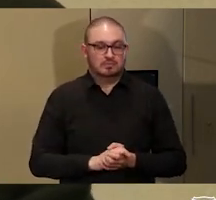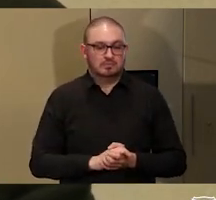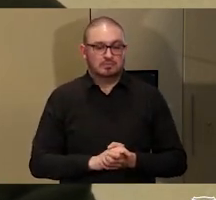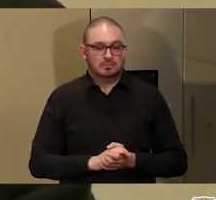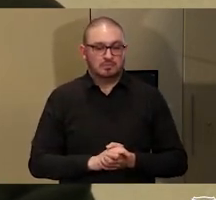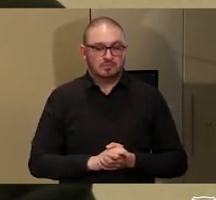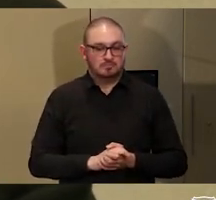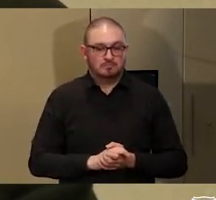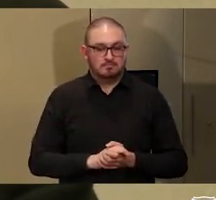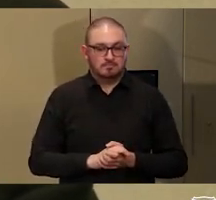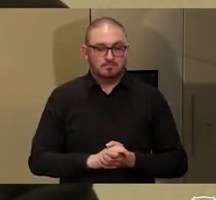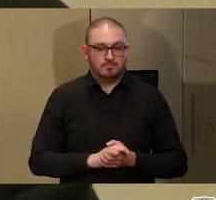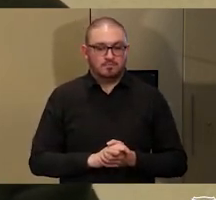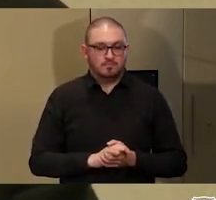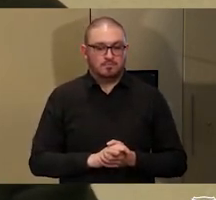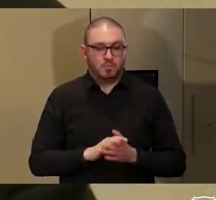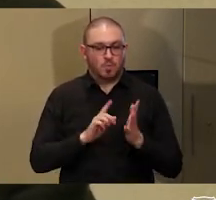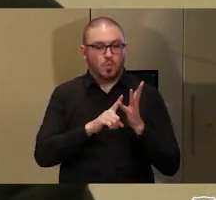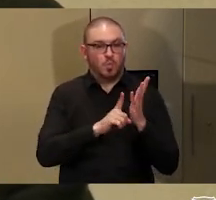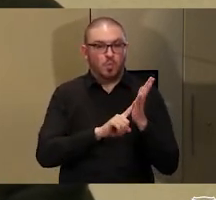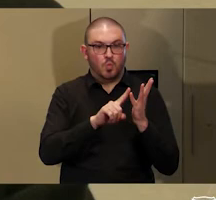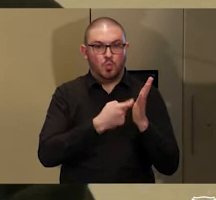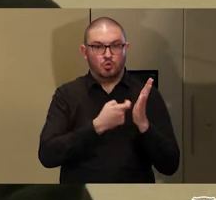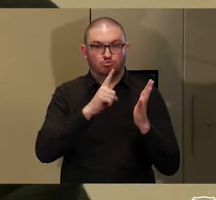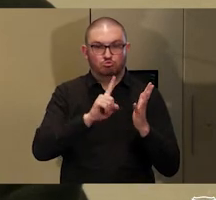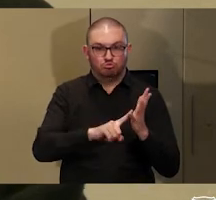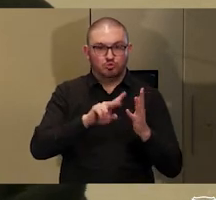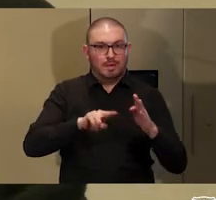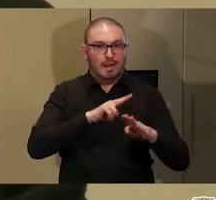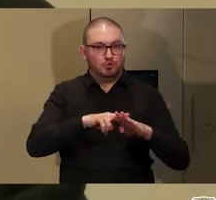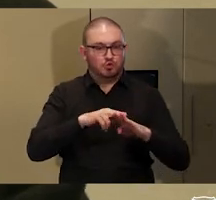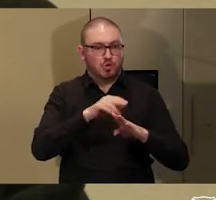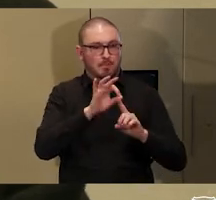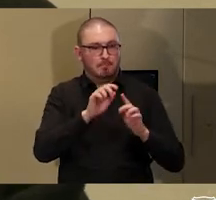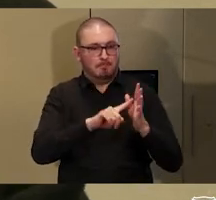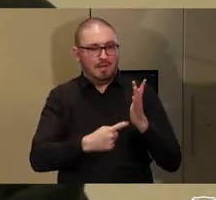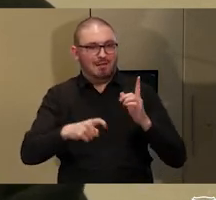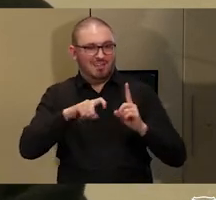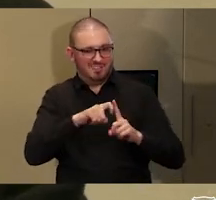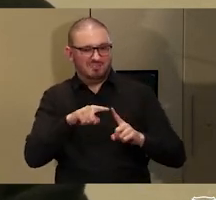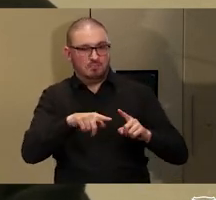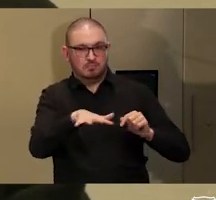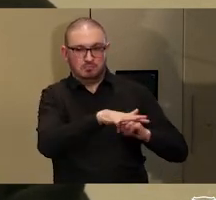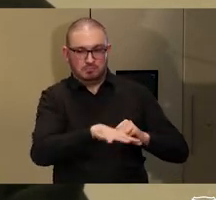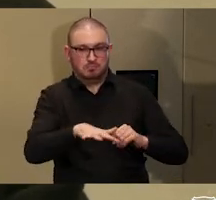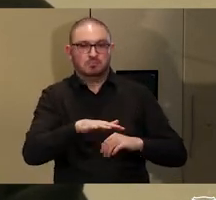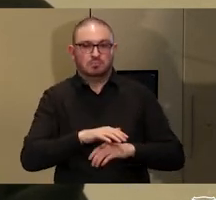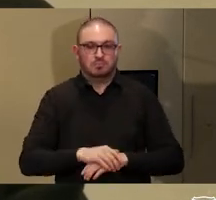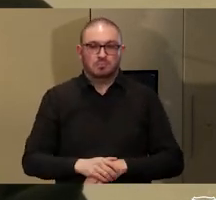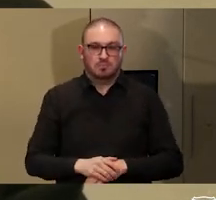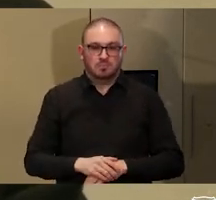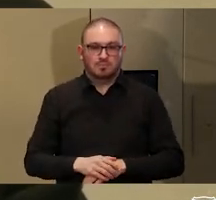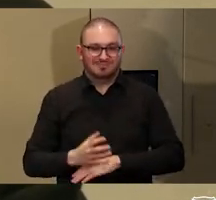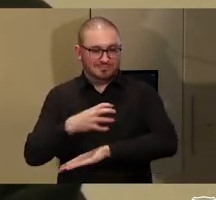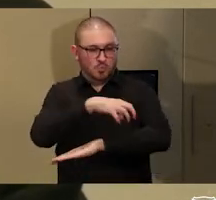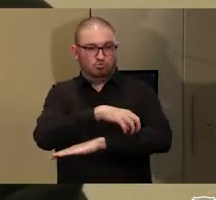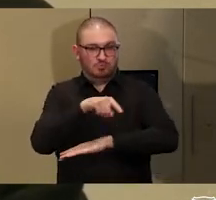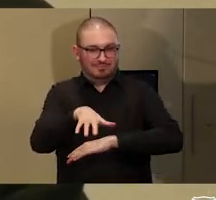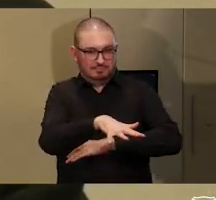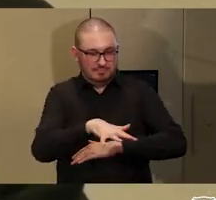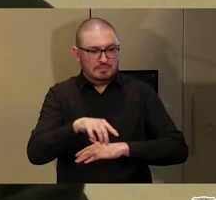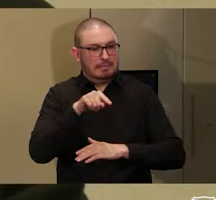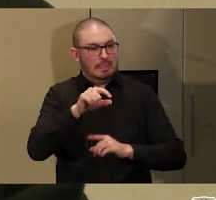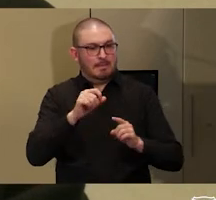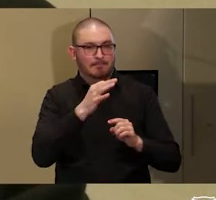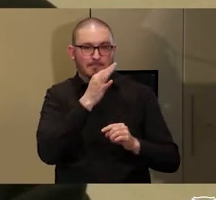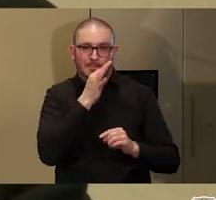so Uluru-Karajuta National Park. It's a park that exists on